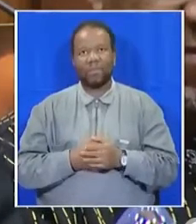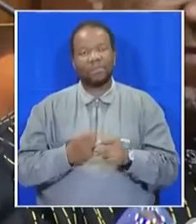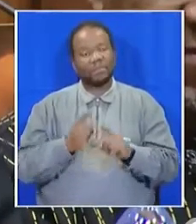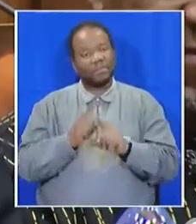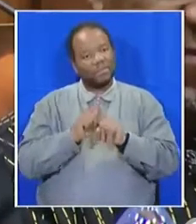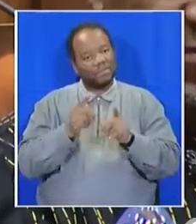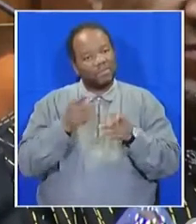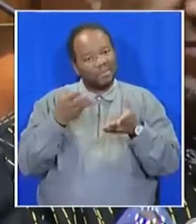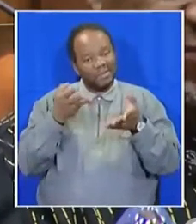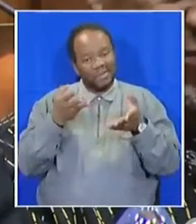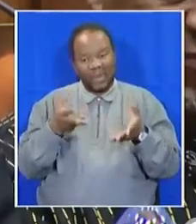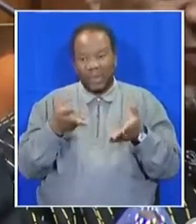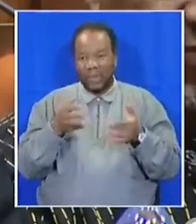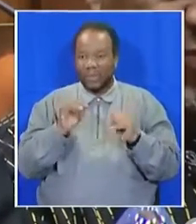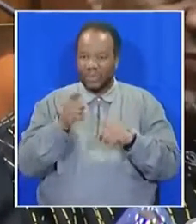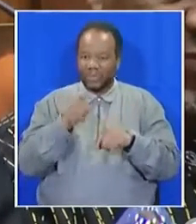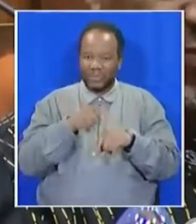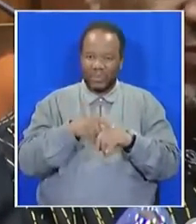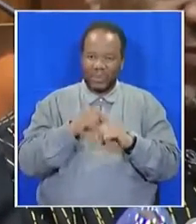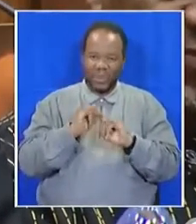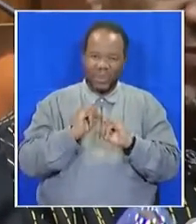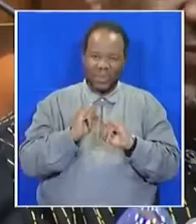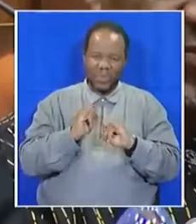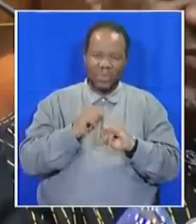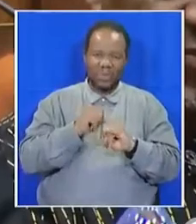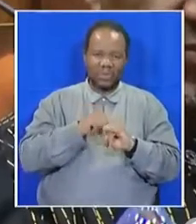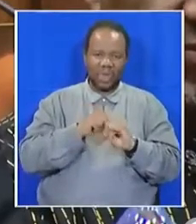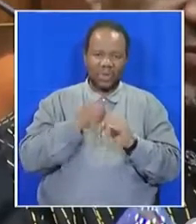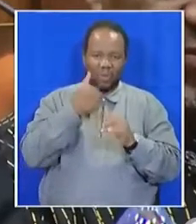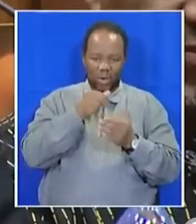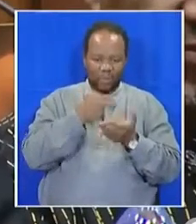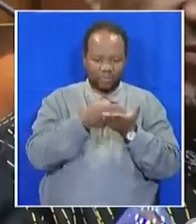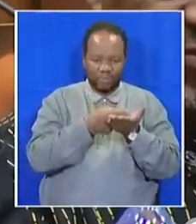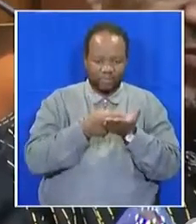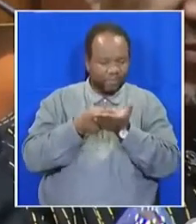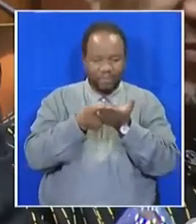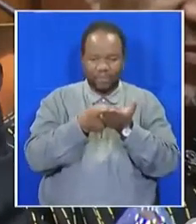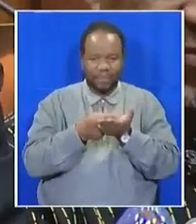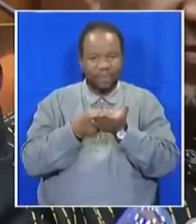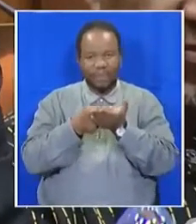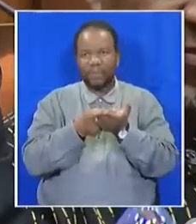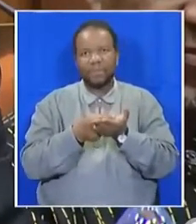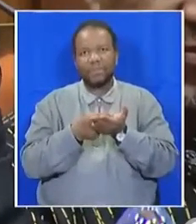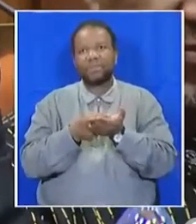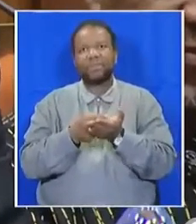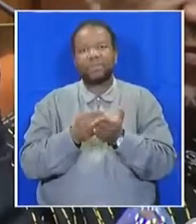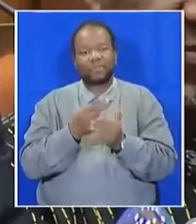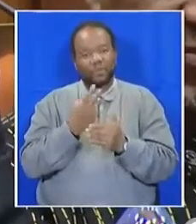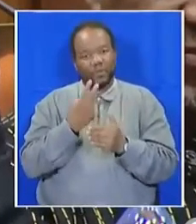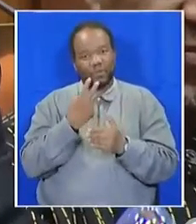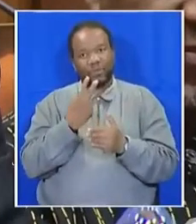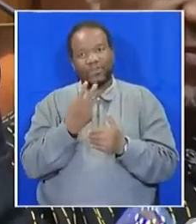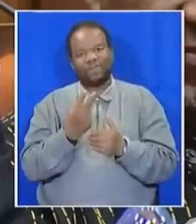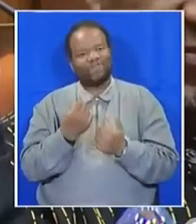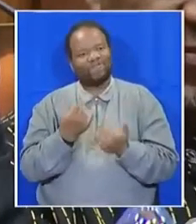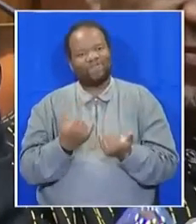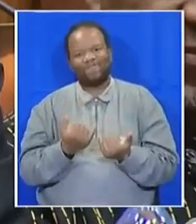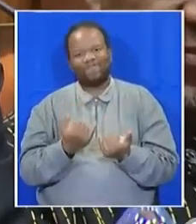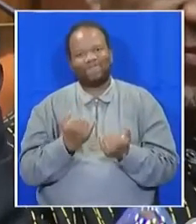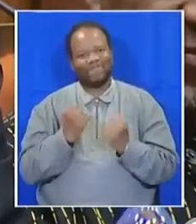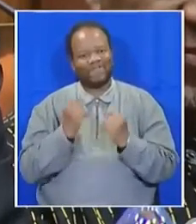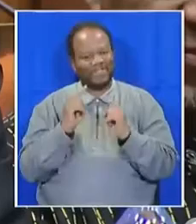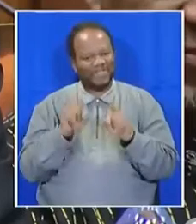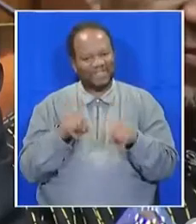in the negotiating process when we realized that we cannot negotiate on